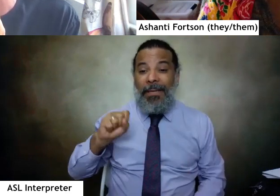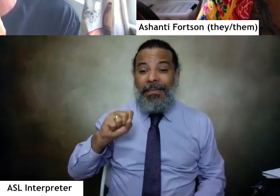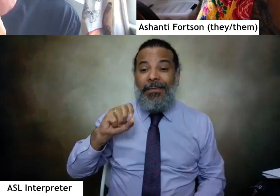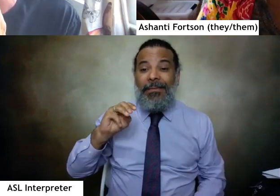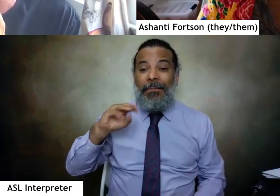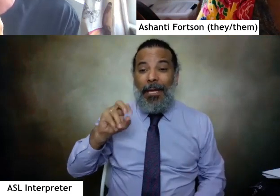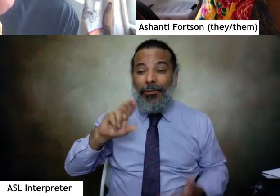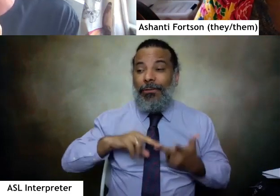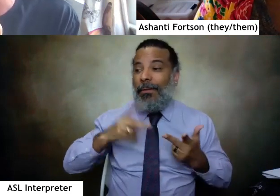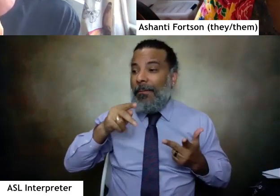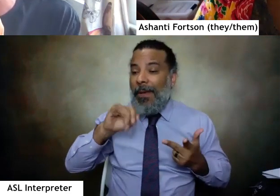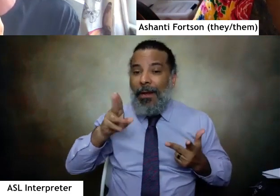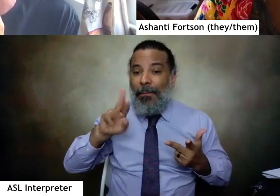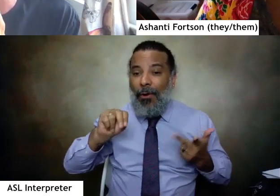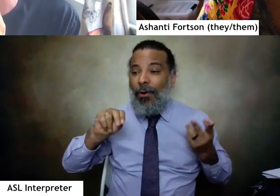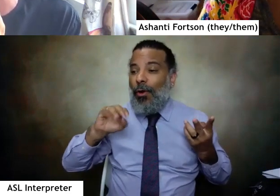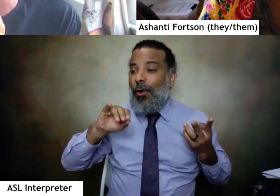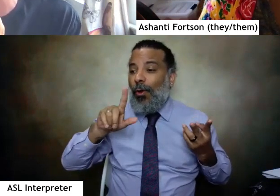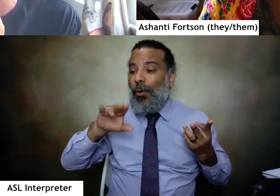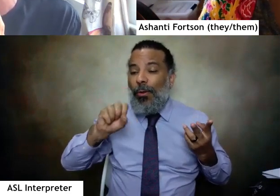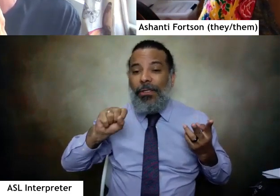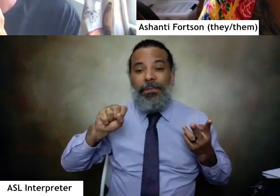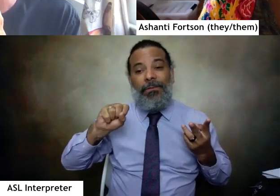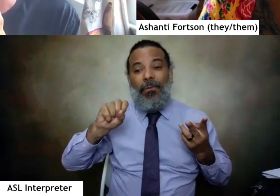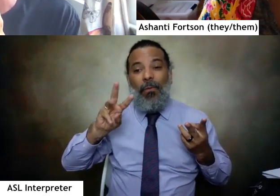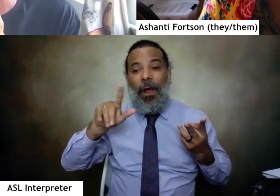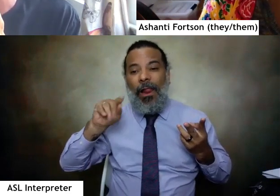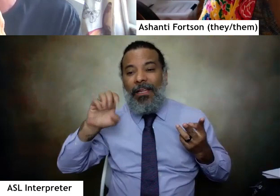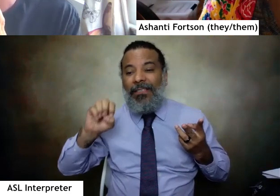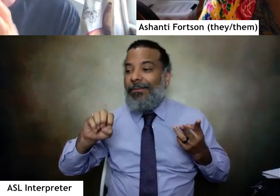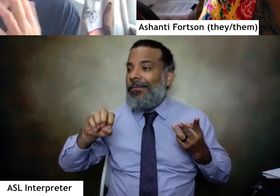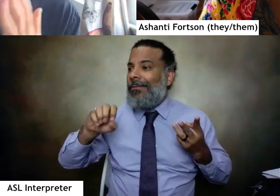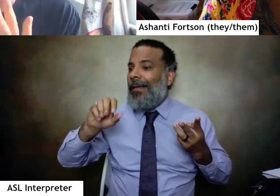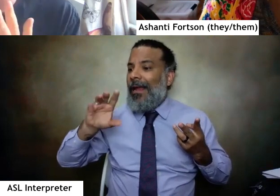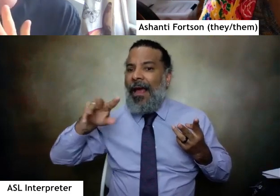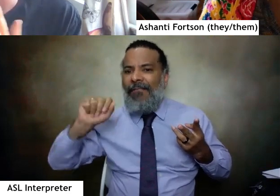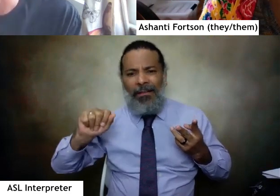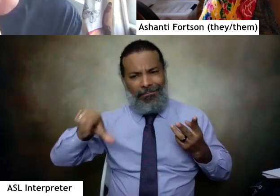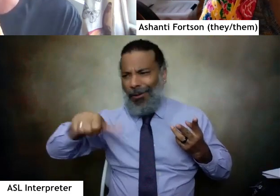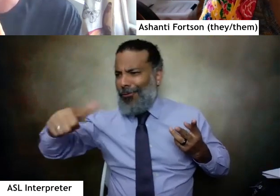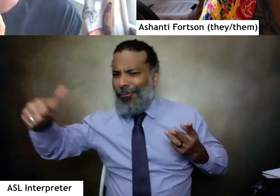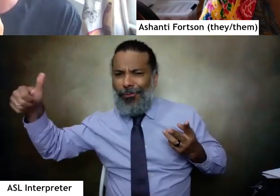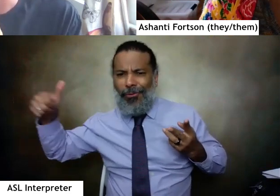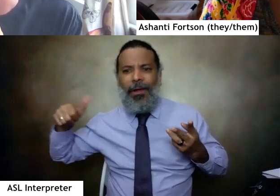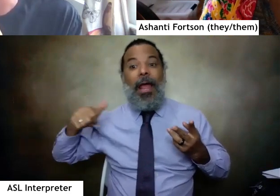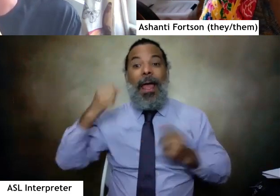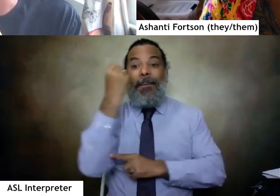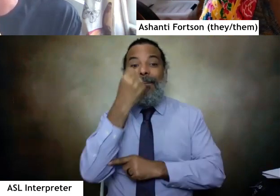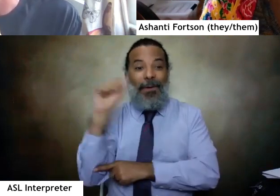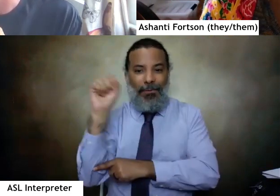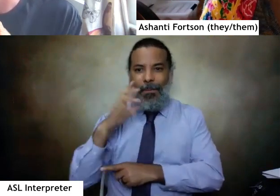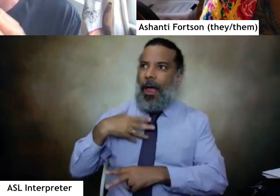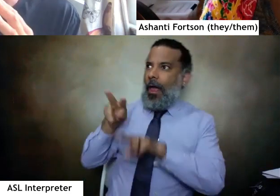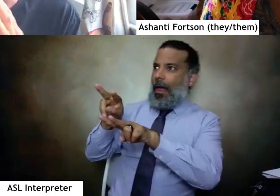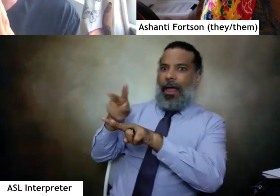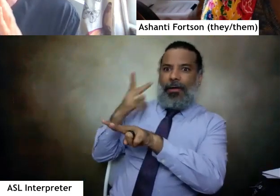Byrne, Lewis Wallace, Mariam Kaba, many more, and movement artists who were my possibility models,